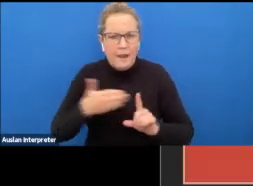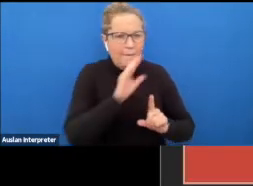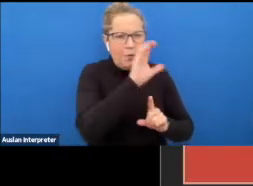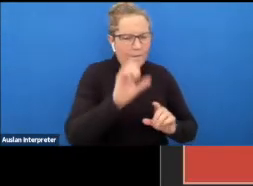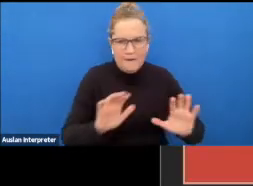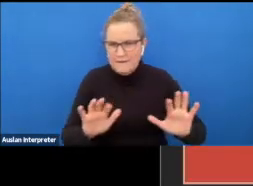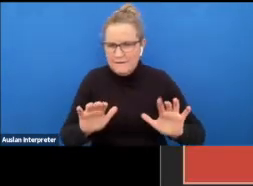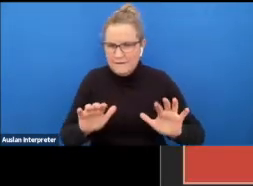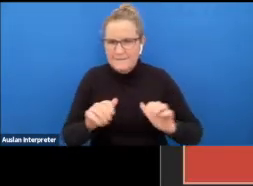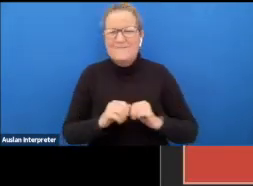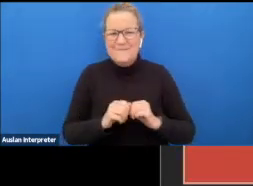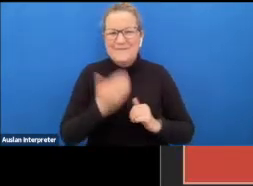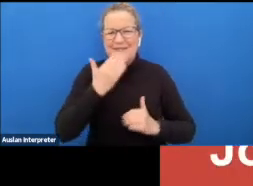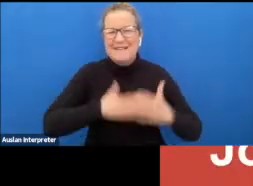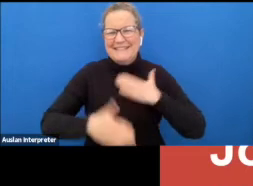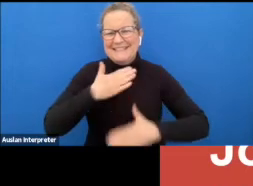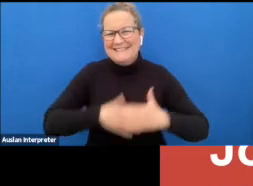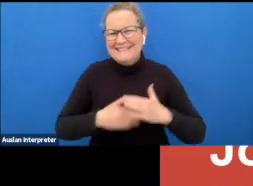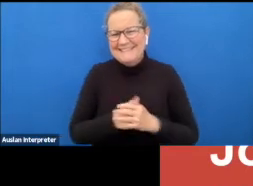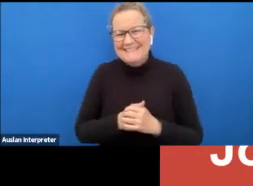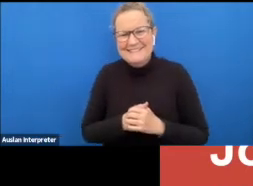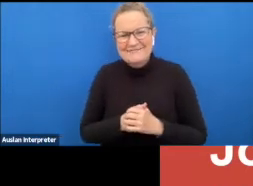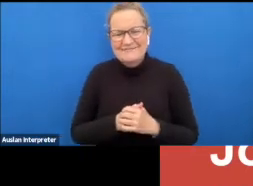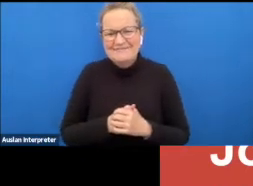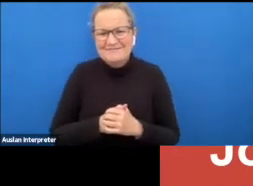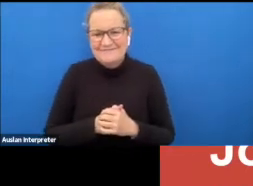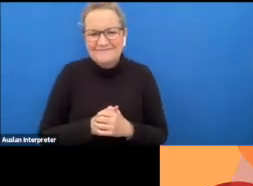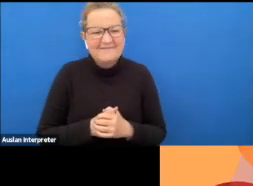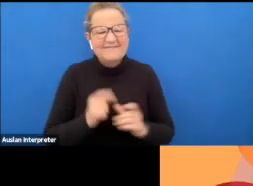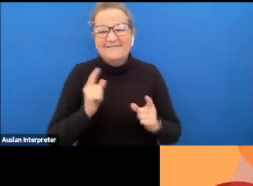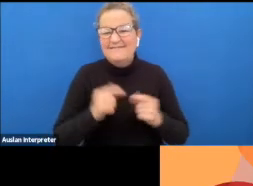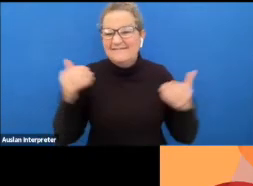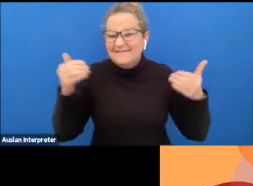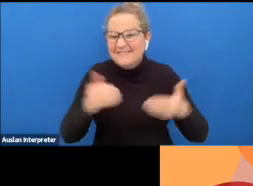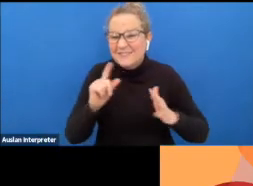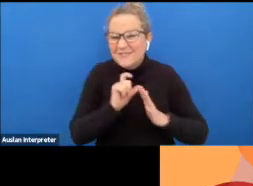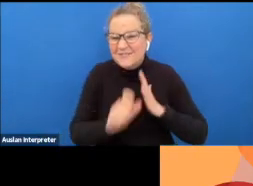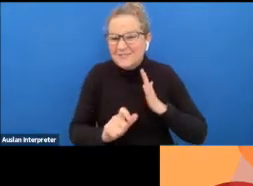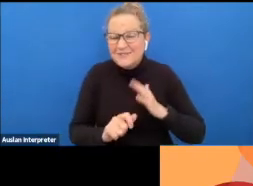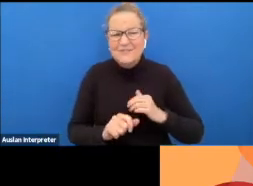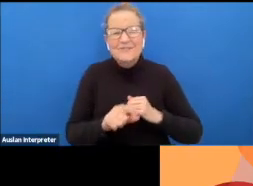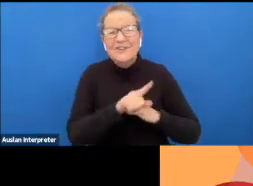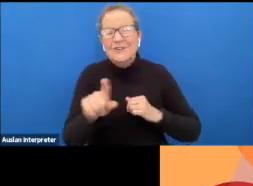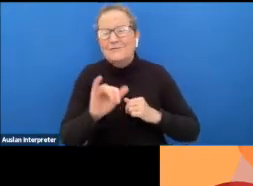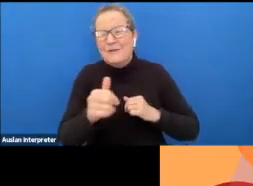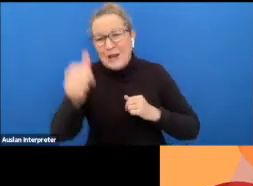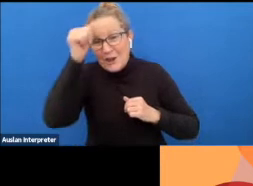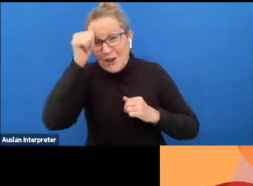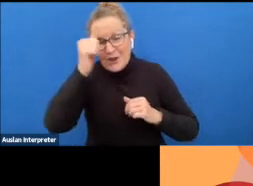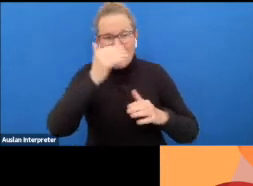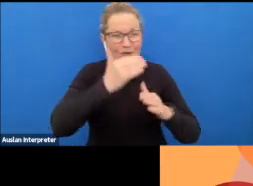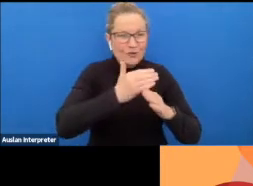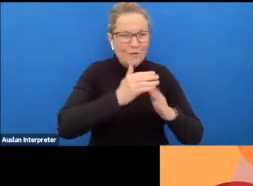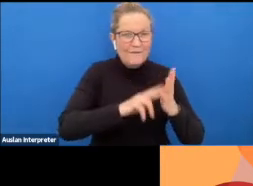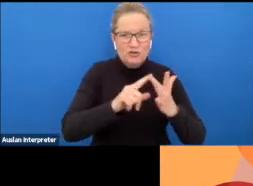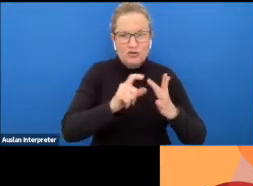just bear with me while this opens beautiful just a quick intro to what we do as you probably are aware um jobs victoria funded